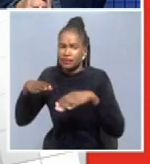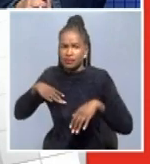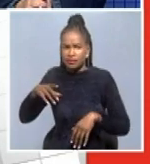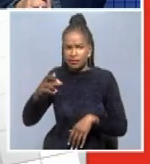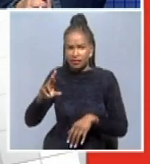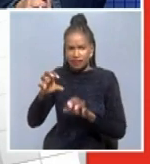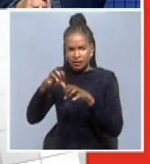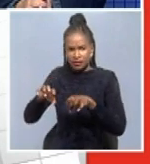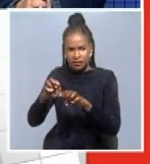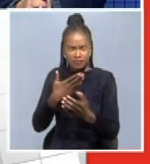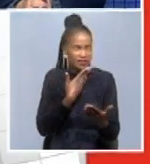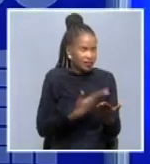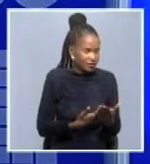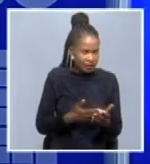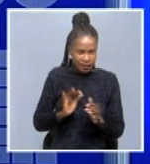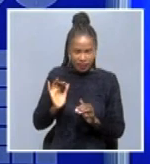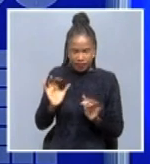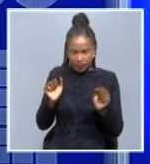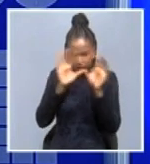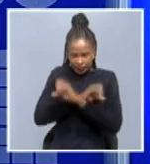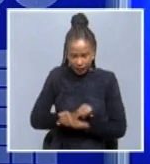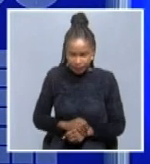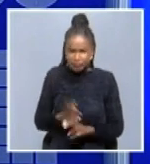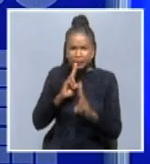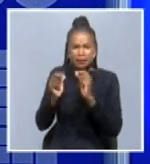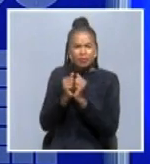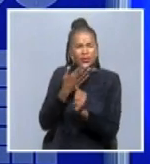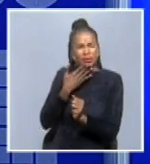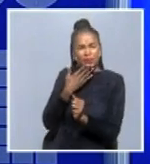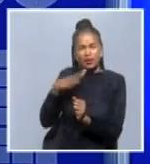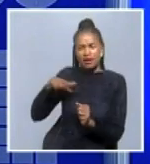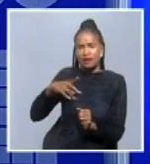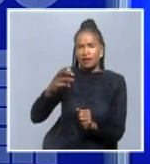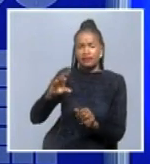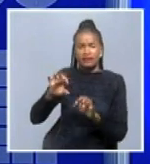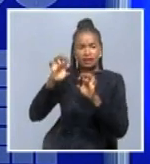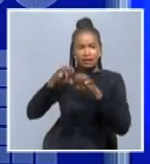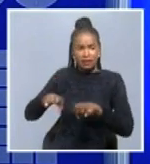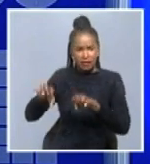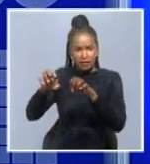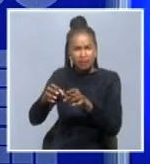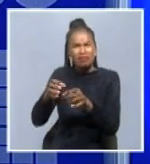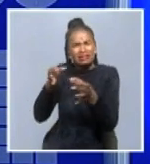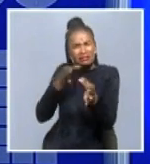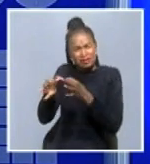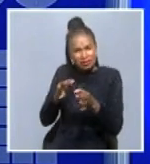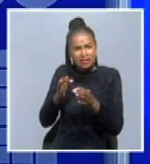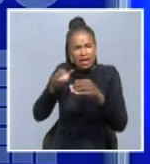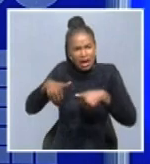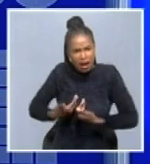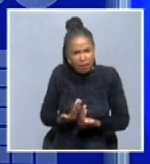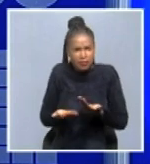me and good night. Good night. And that was the Irwango Governor talking to us about measures being put in place to address the